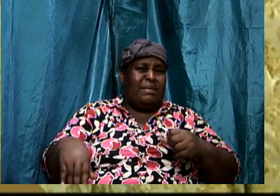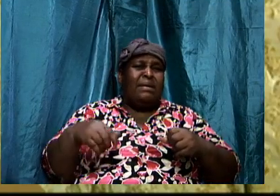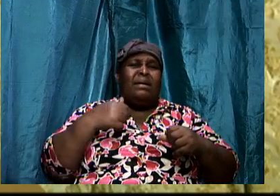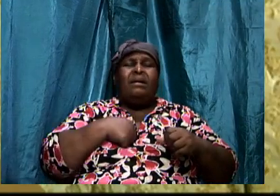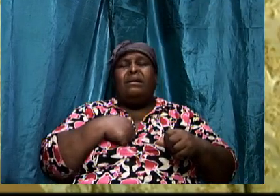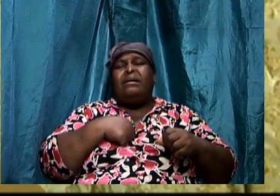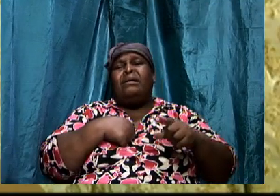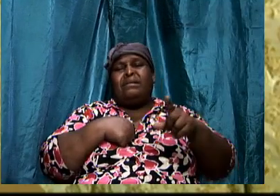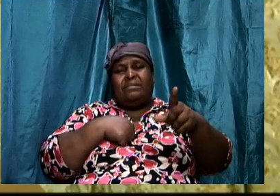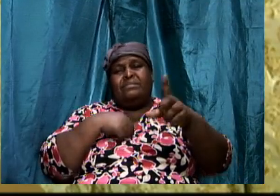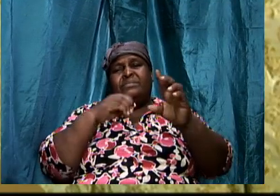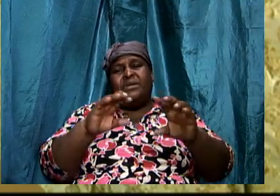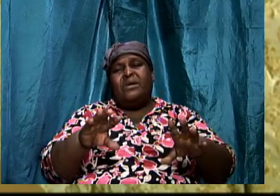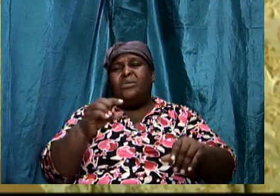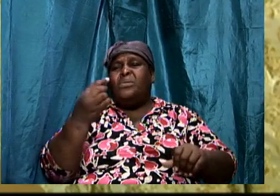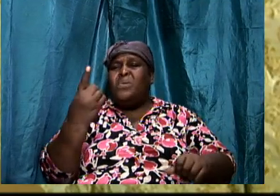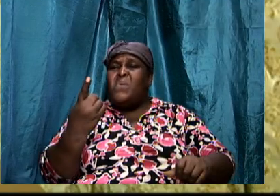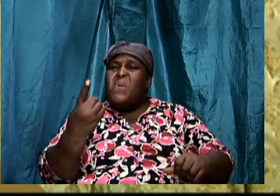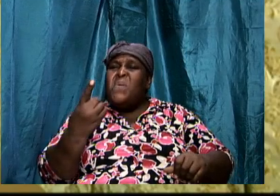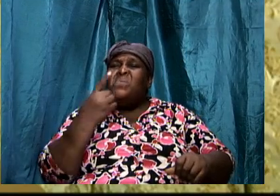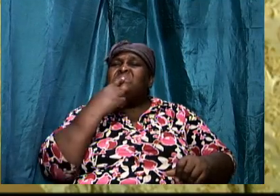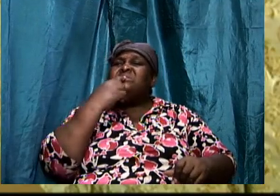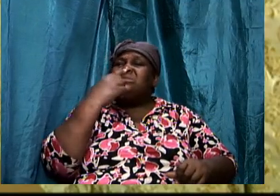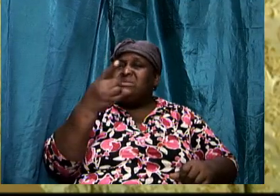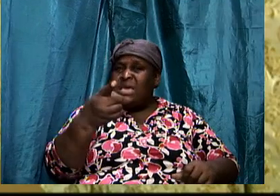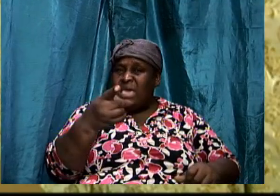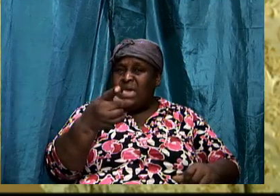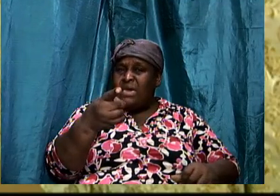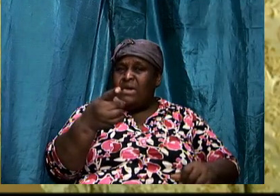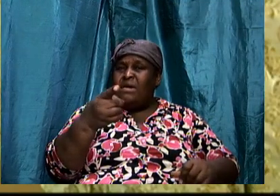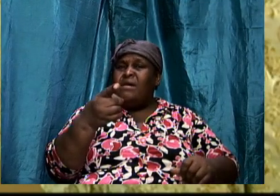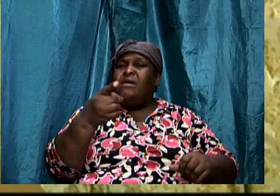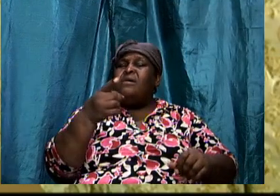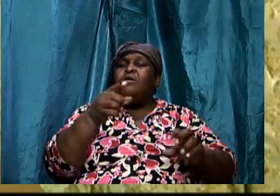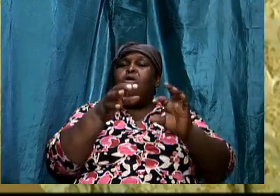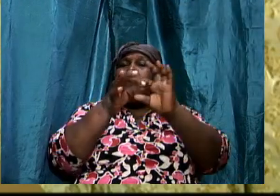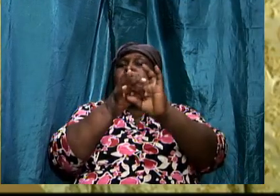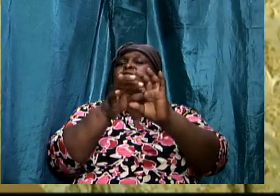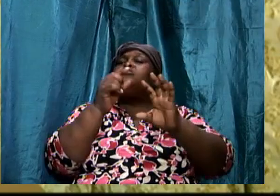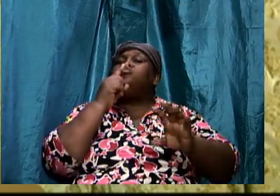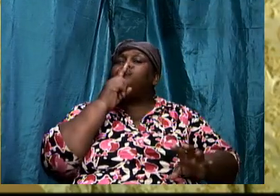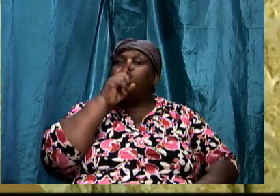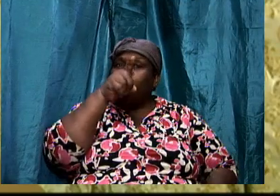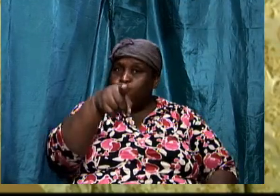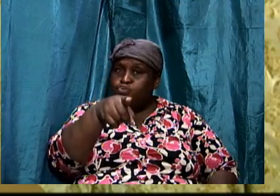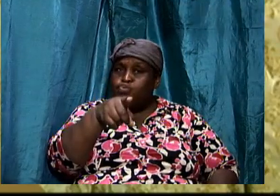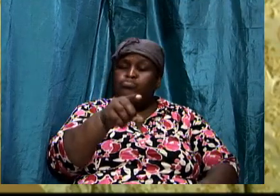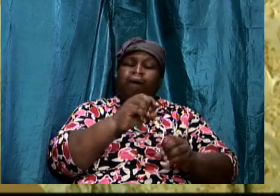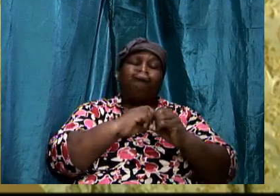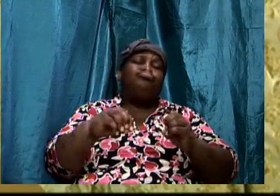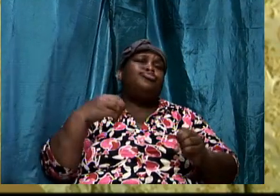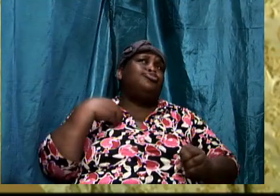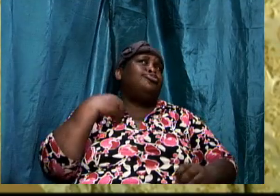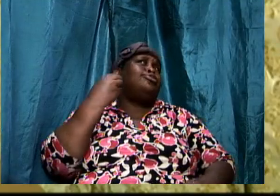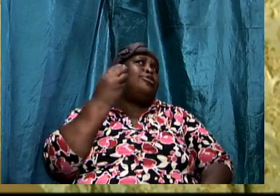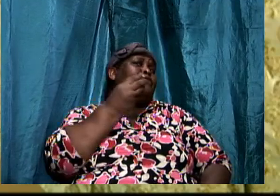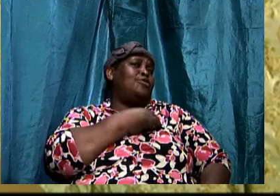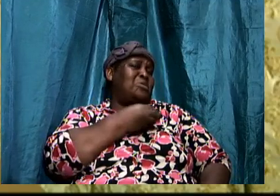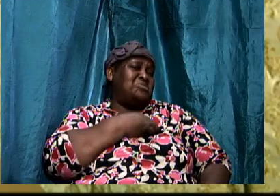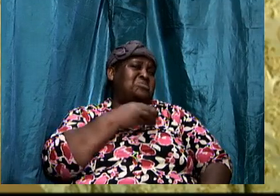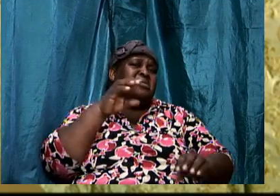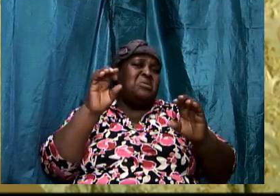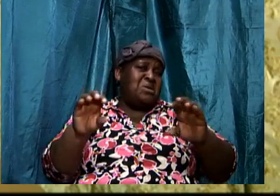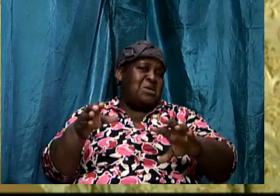make this statement of fact that none of us can advance